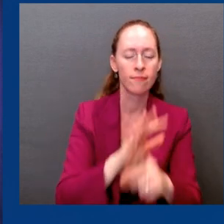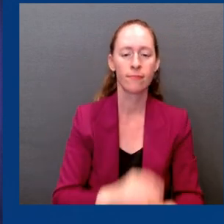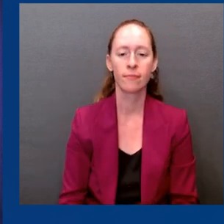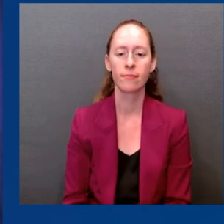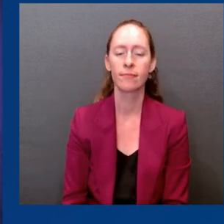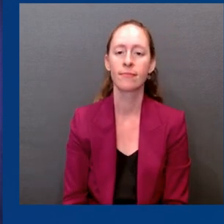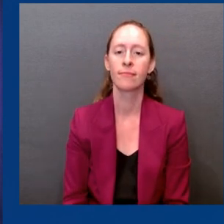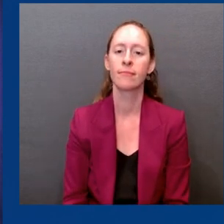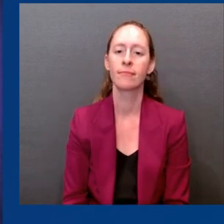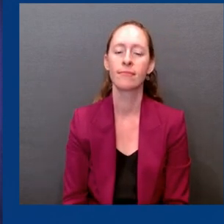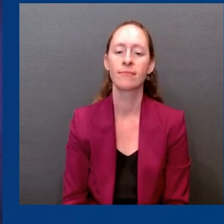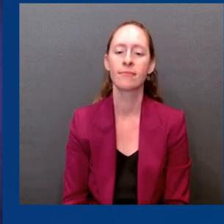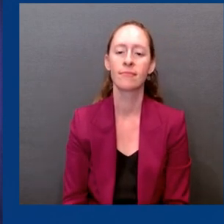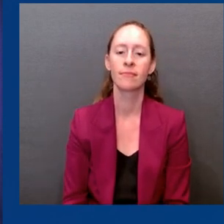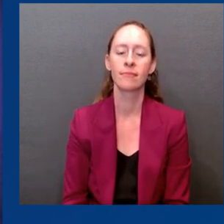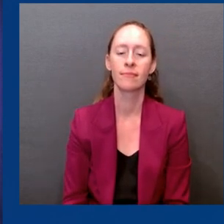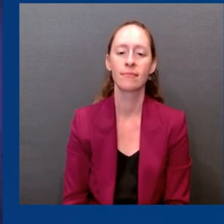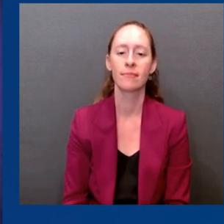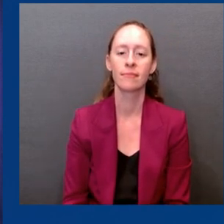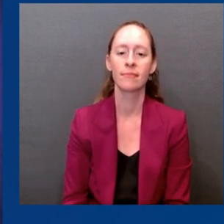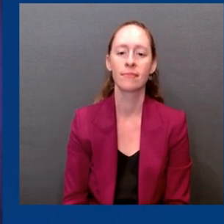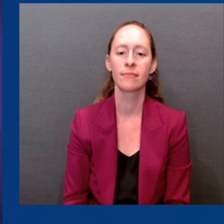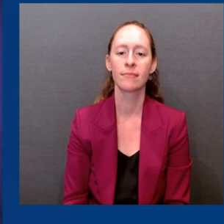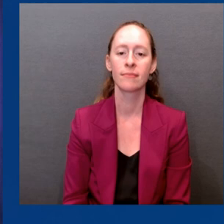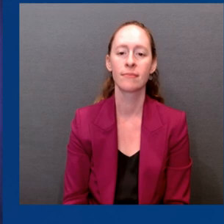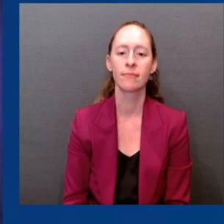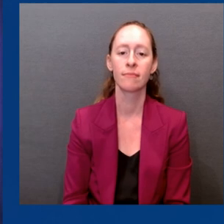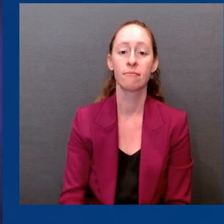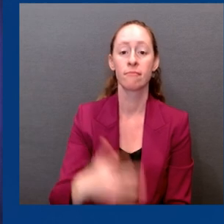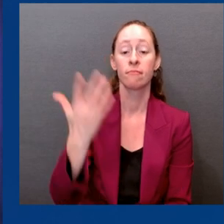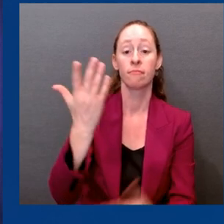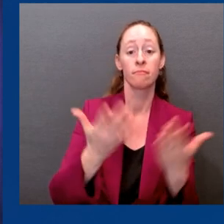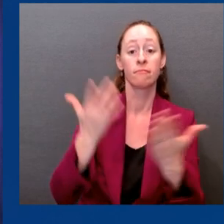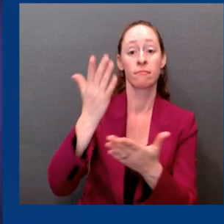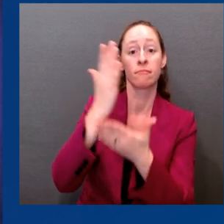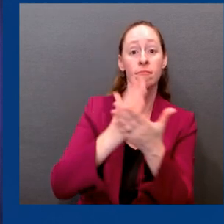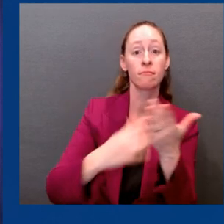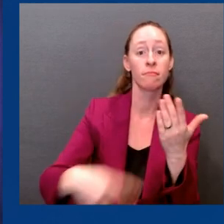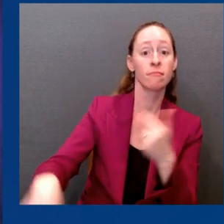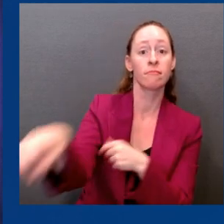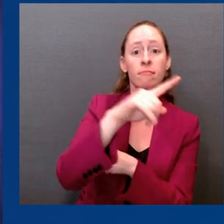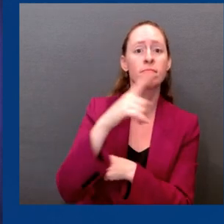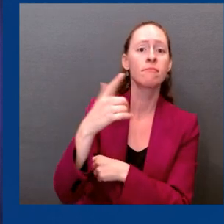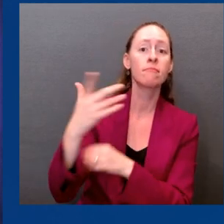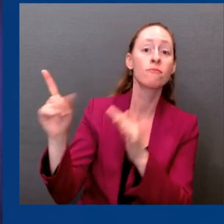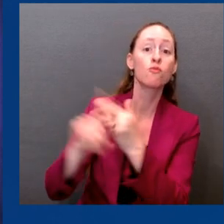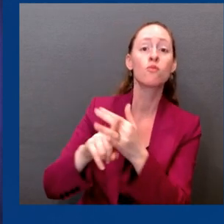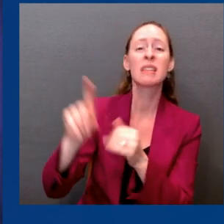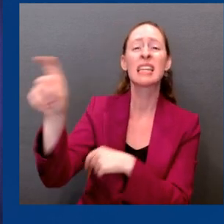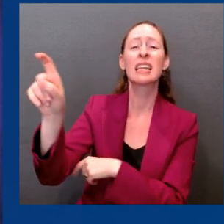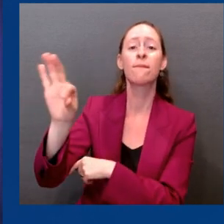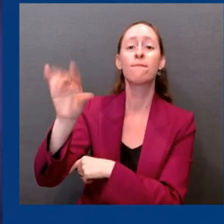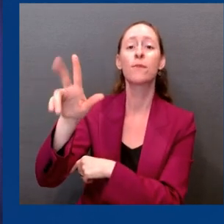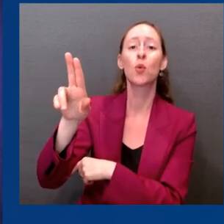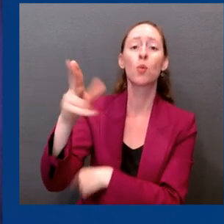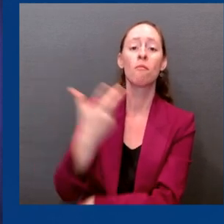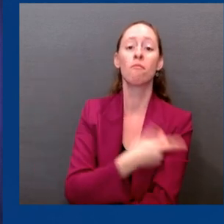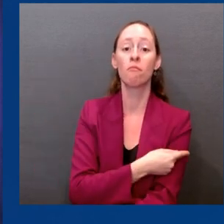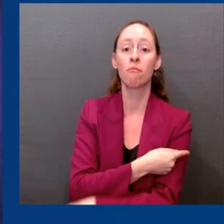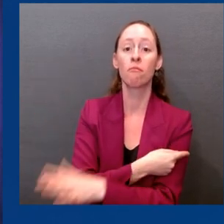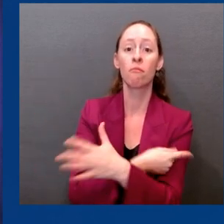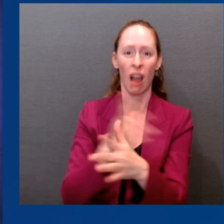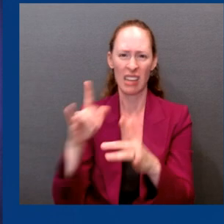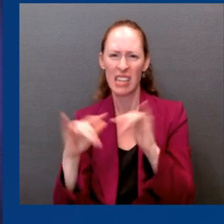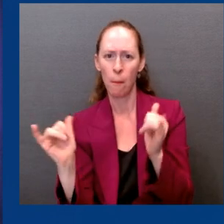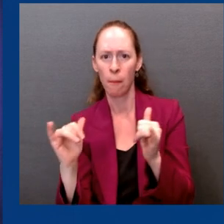mentioned. And heading into Thanksgiving, we'll emphasize the importance of getting an updated shot. So, for example, in the coming weeks,